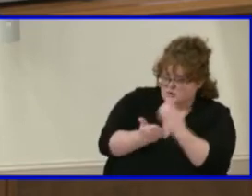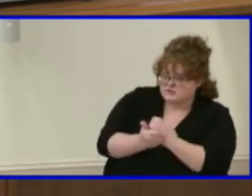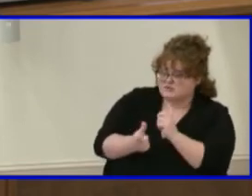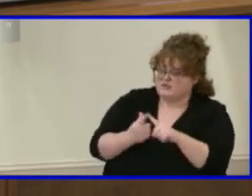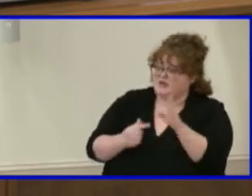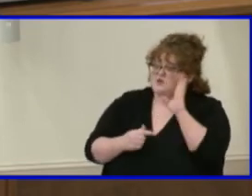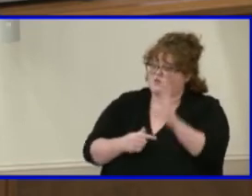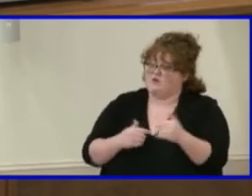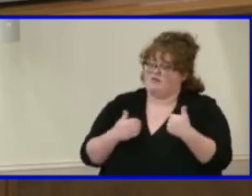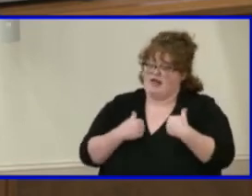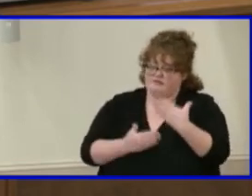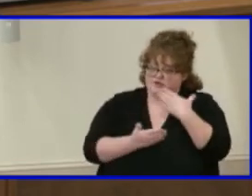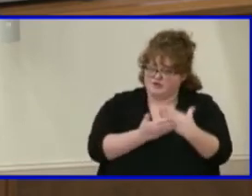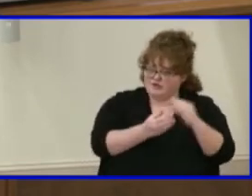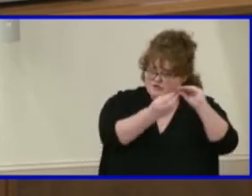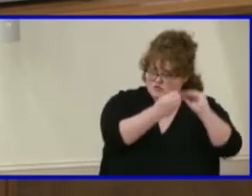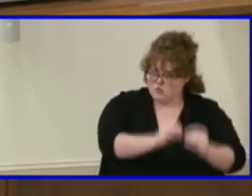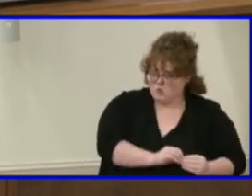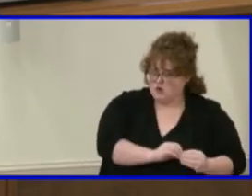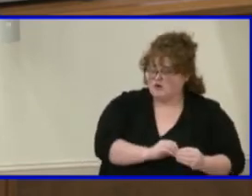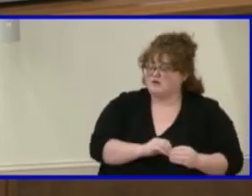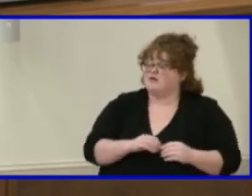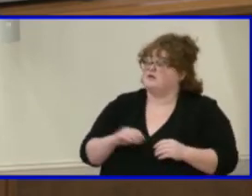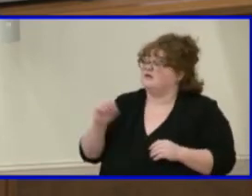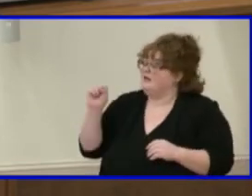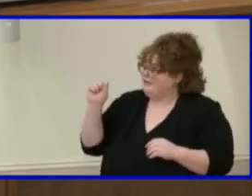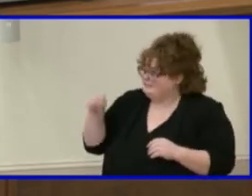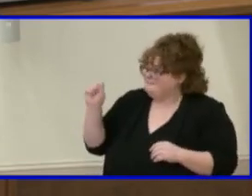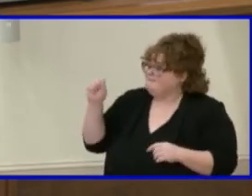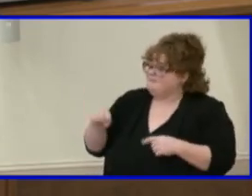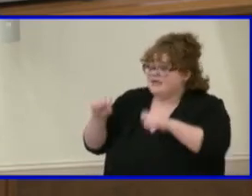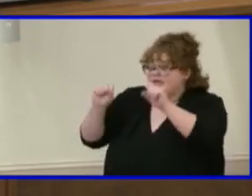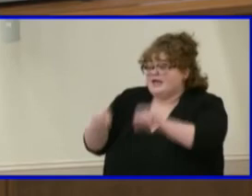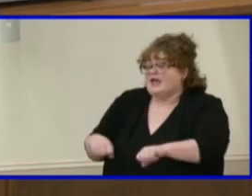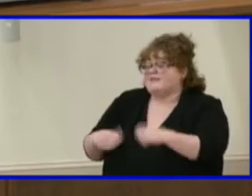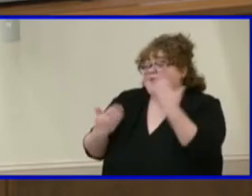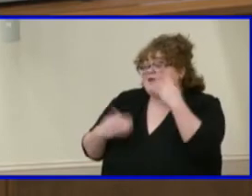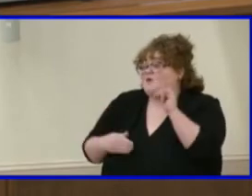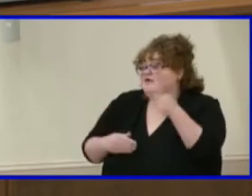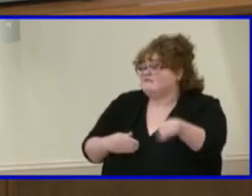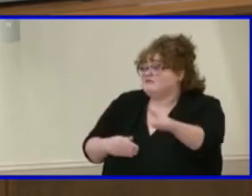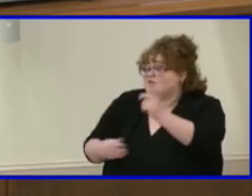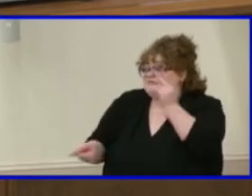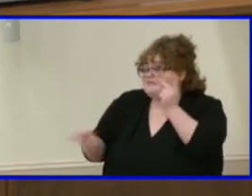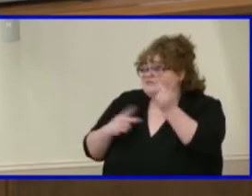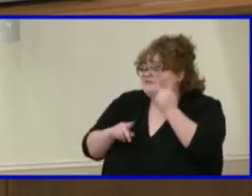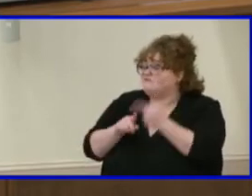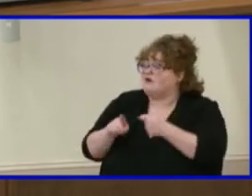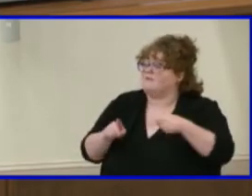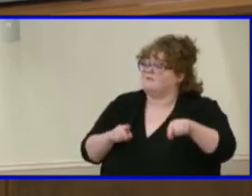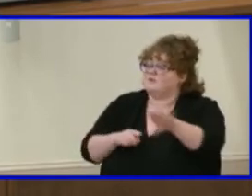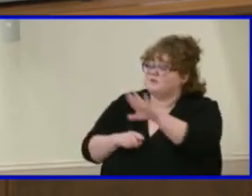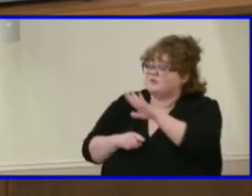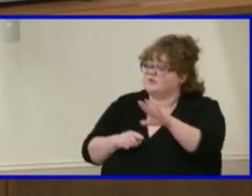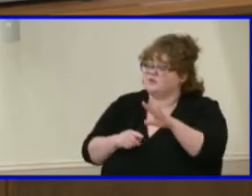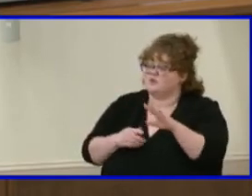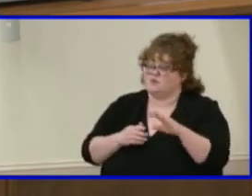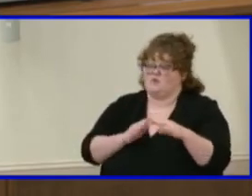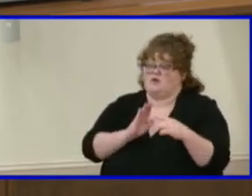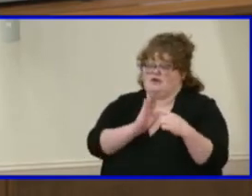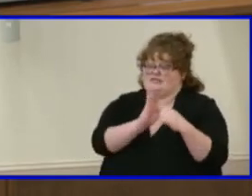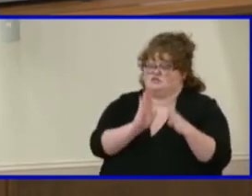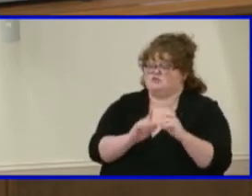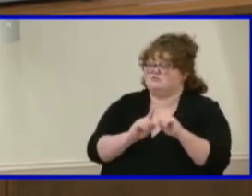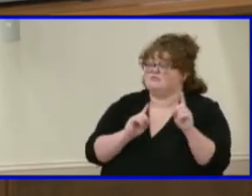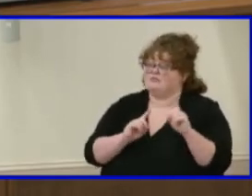um, the way rigor is kind of calculated, I know a few of you all have gotten those questions lately from some of your constituents. Um, so long